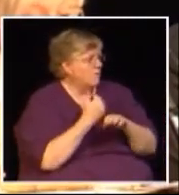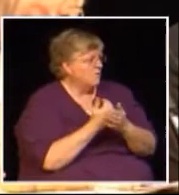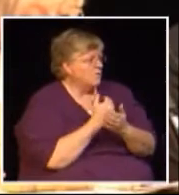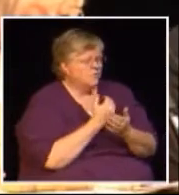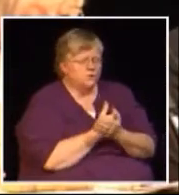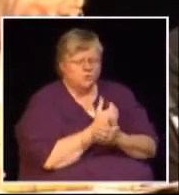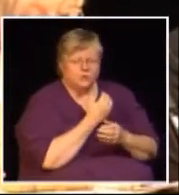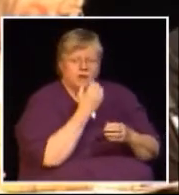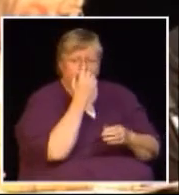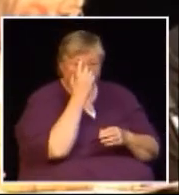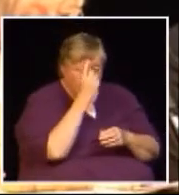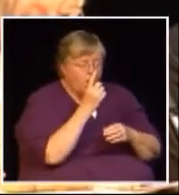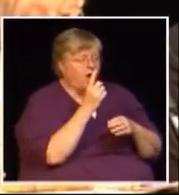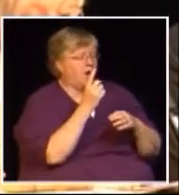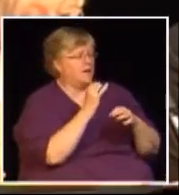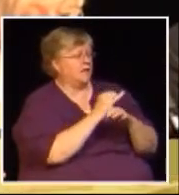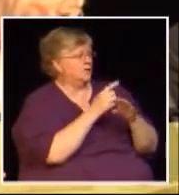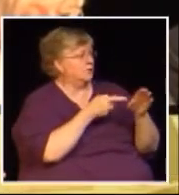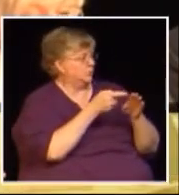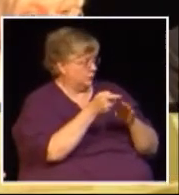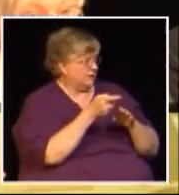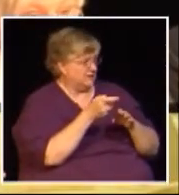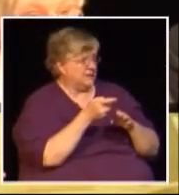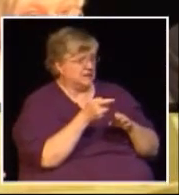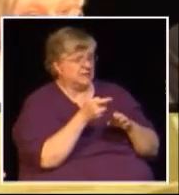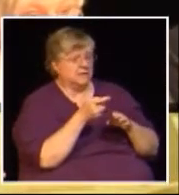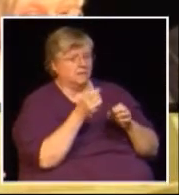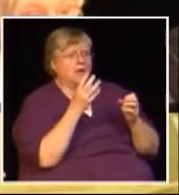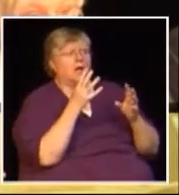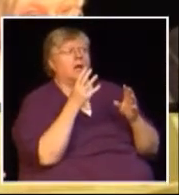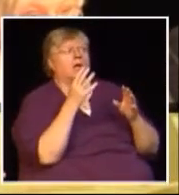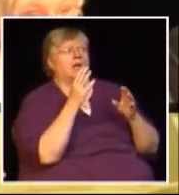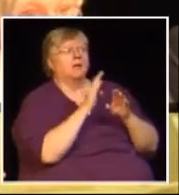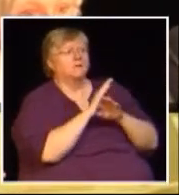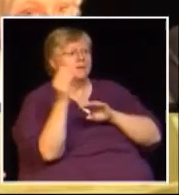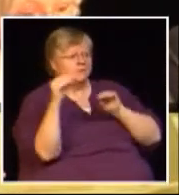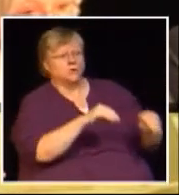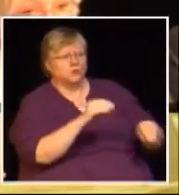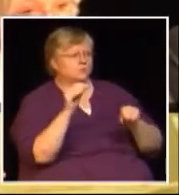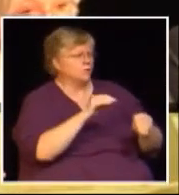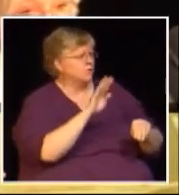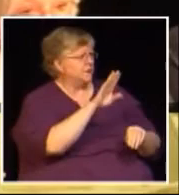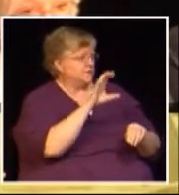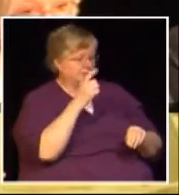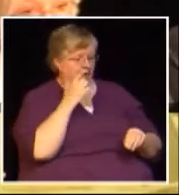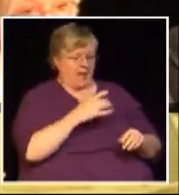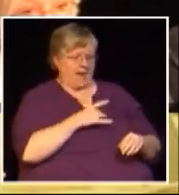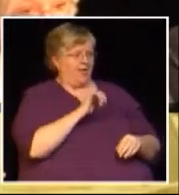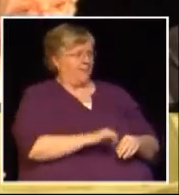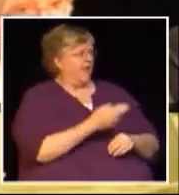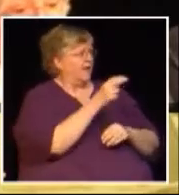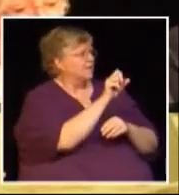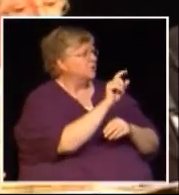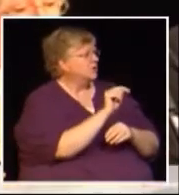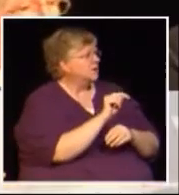created just in one industry the number of jobs that come to BC as a result of a competitive tax system